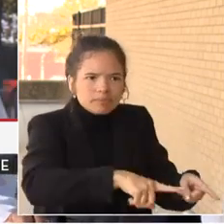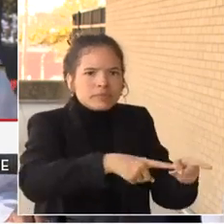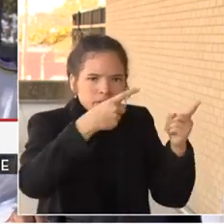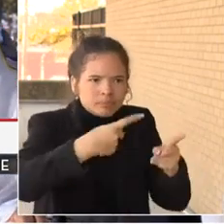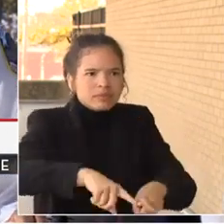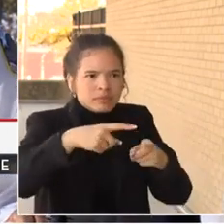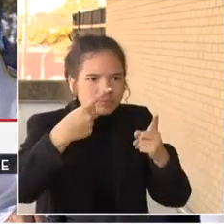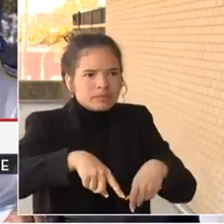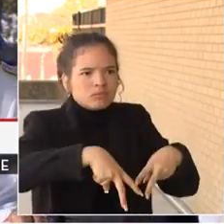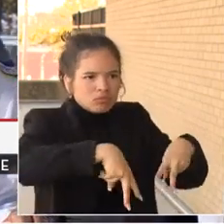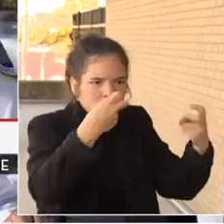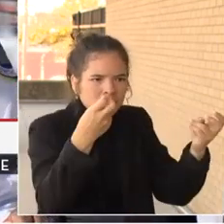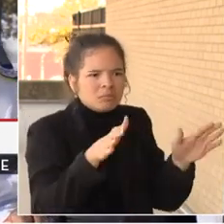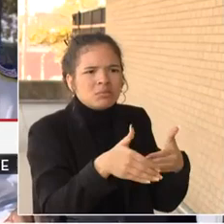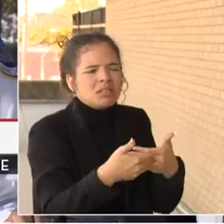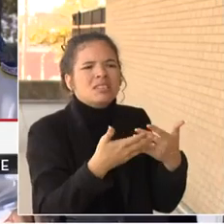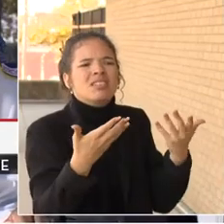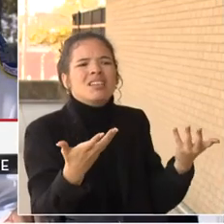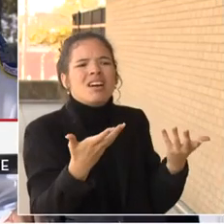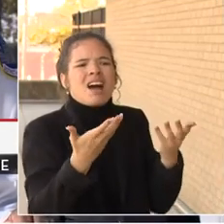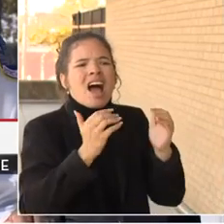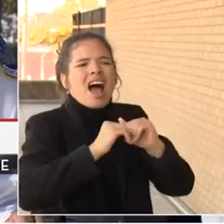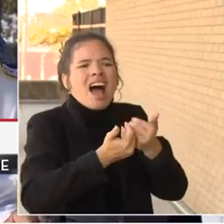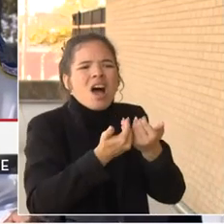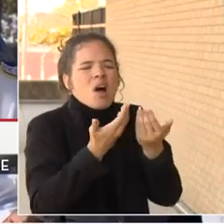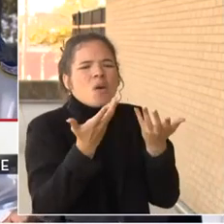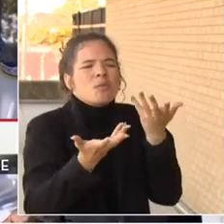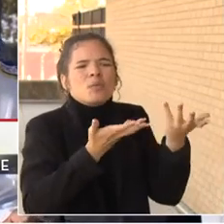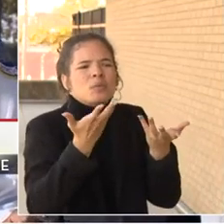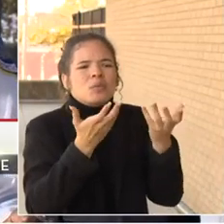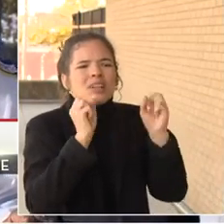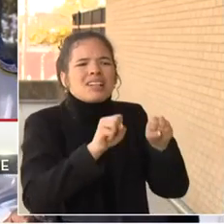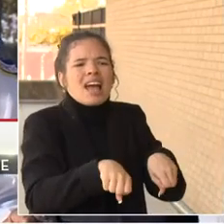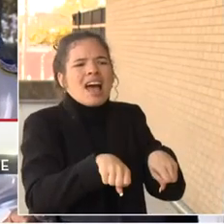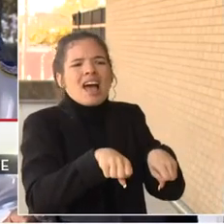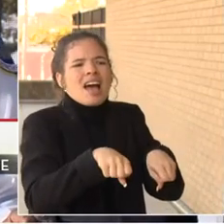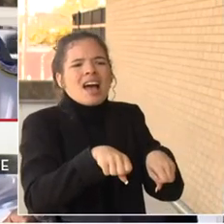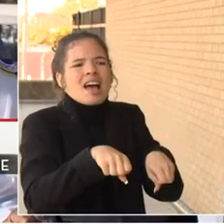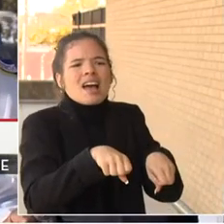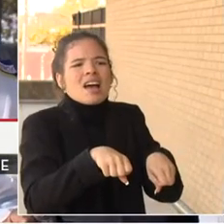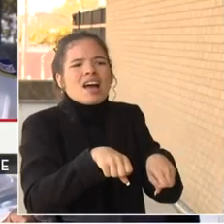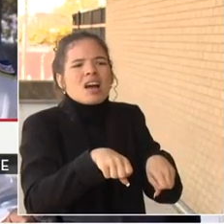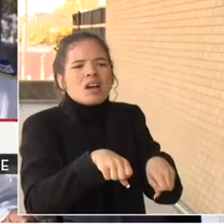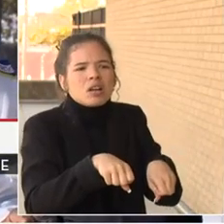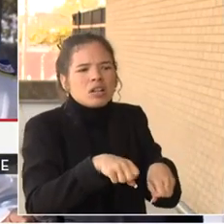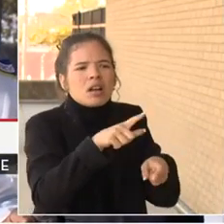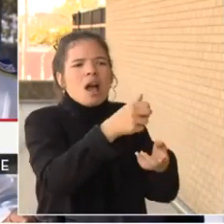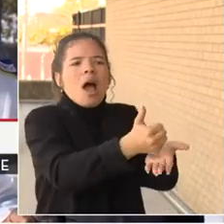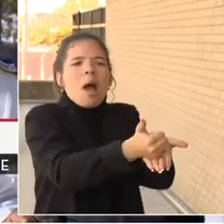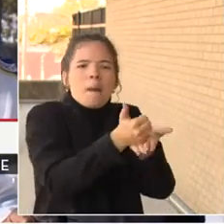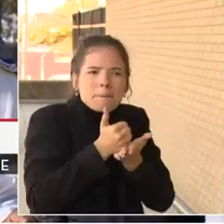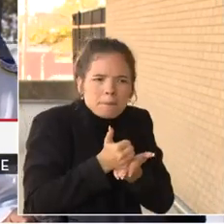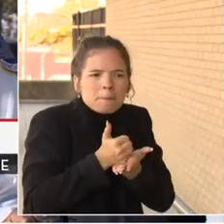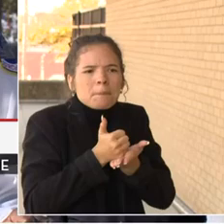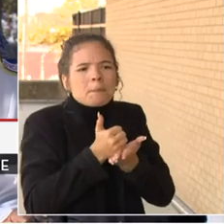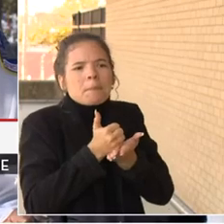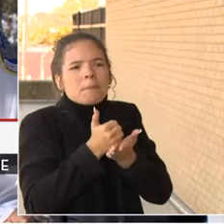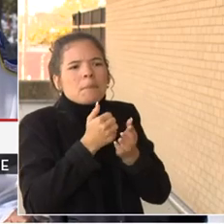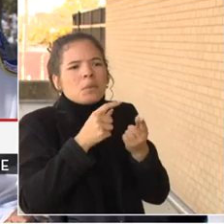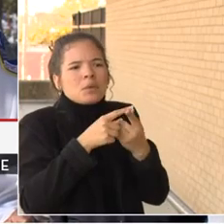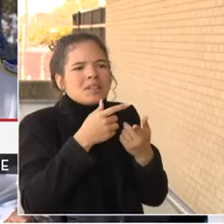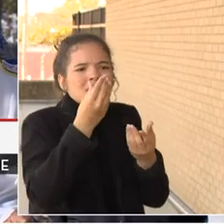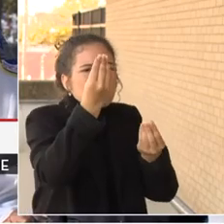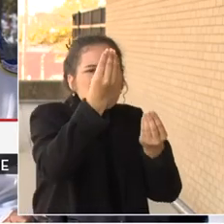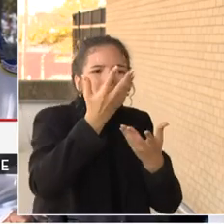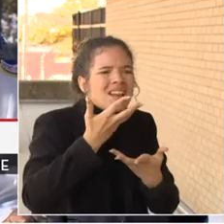help of Kenya McDuffie's office being directly impacted, directly talking to the constituents. And we've been told that because these are petty